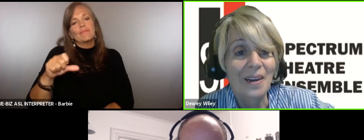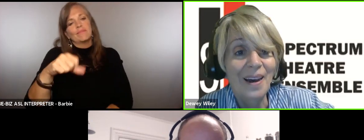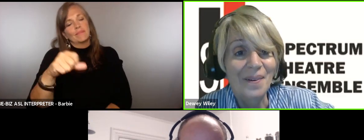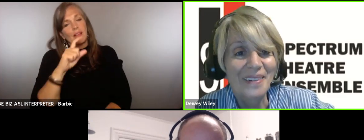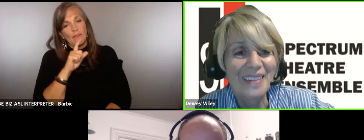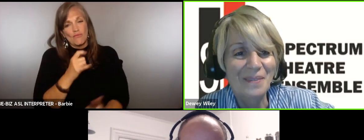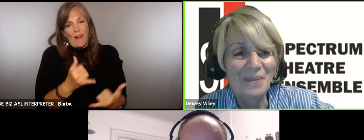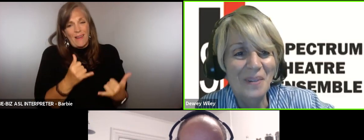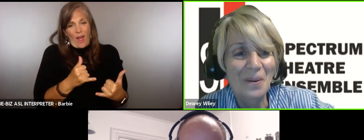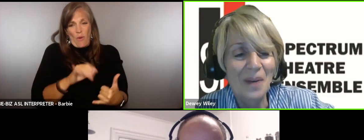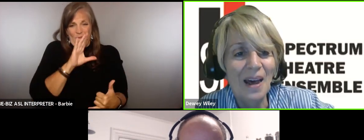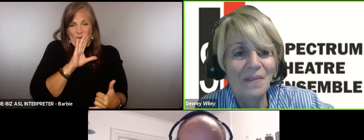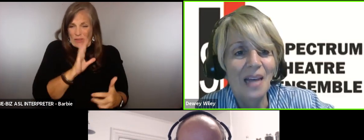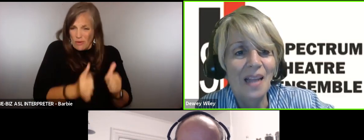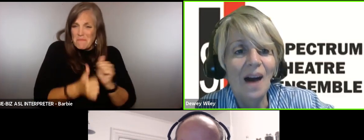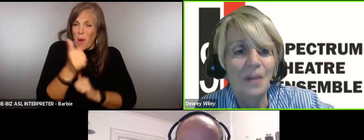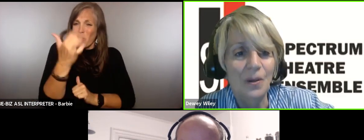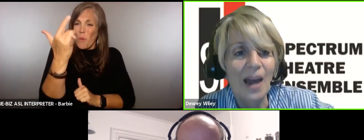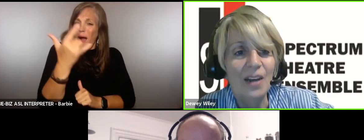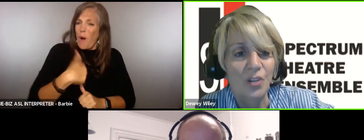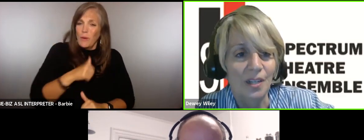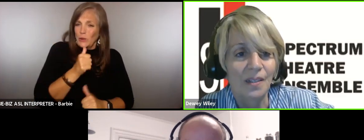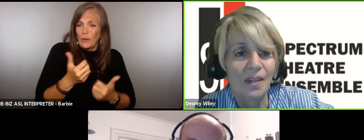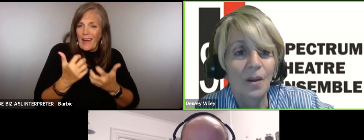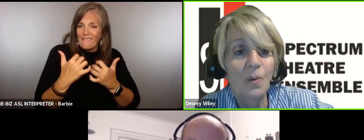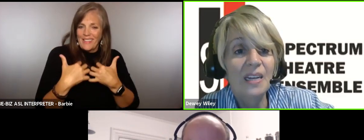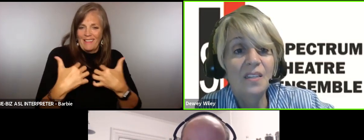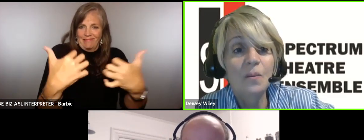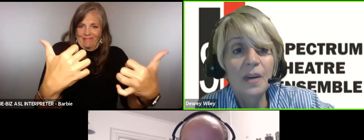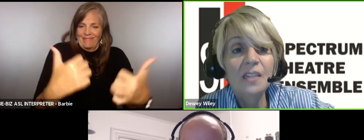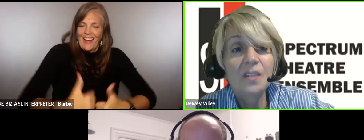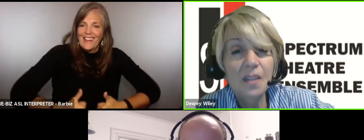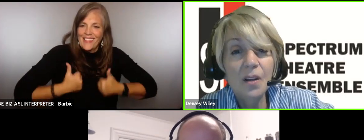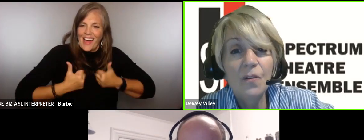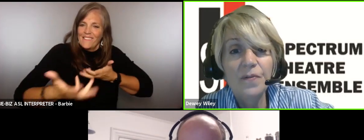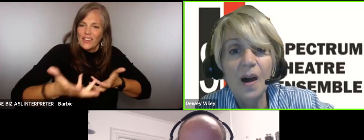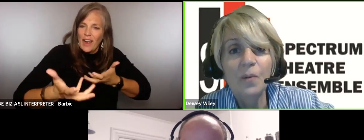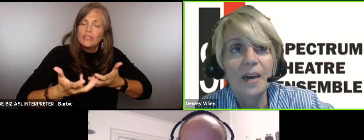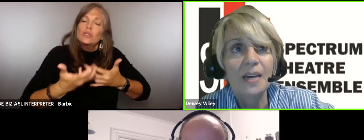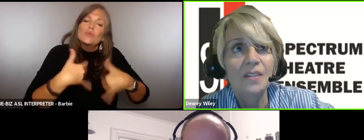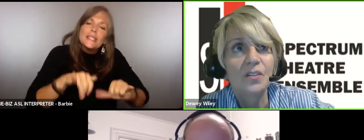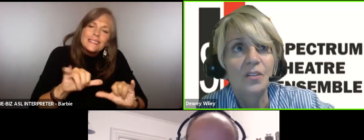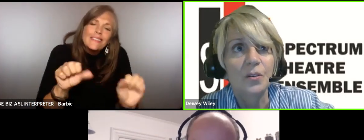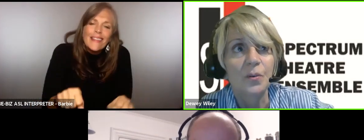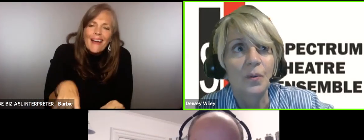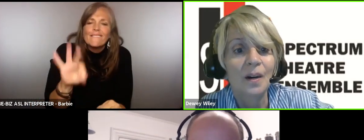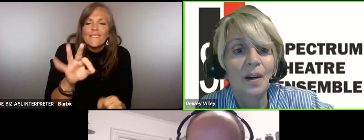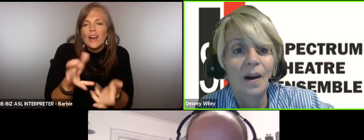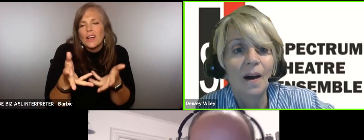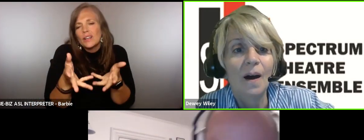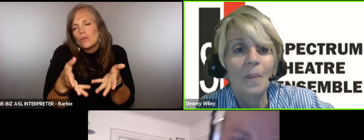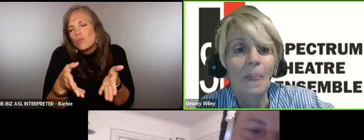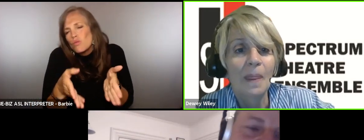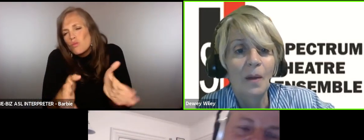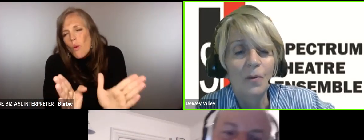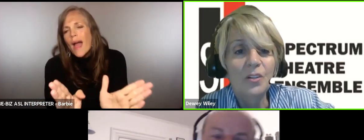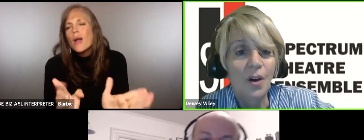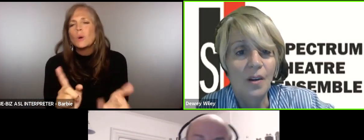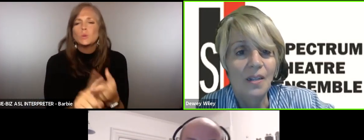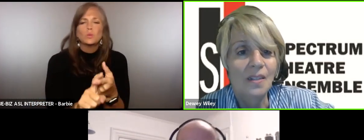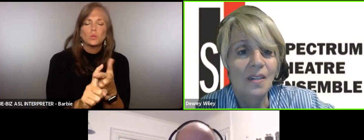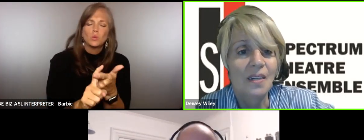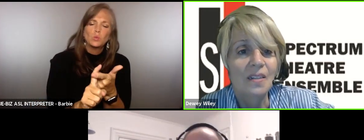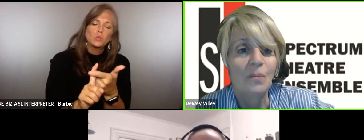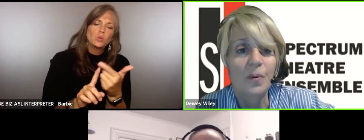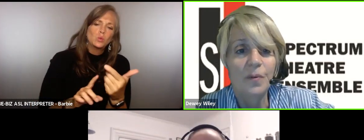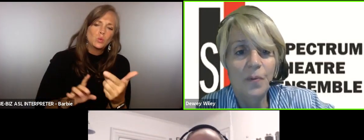that we're in right now is that we don't have that live interaction you know we can we can still find ways to um reach